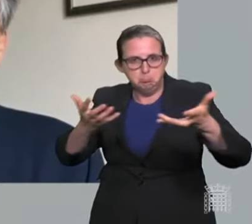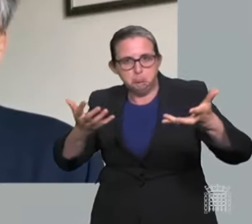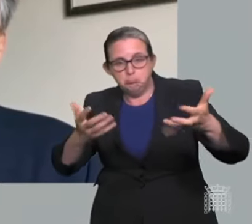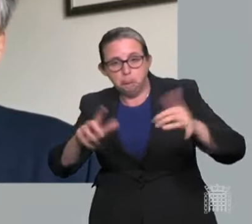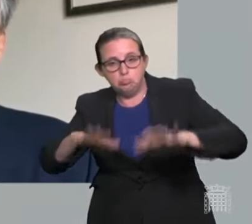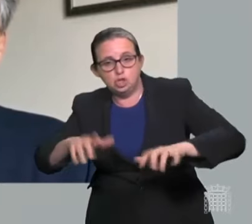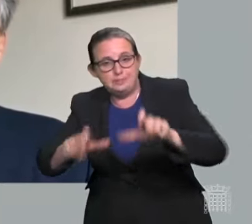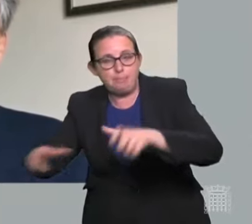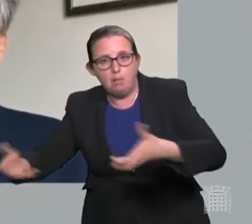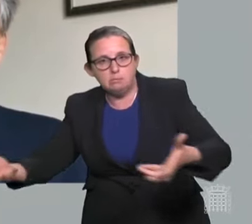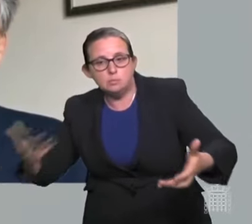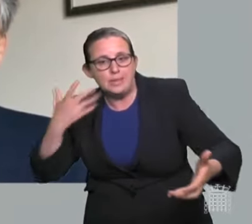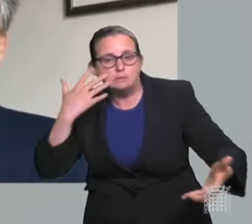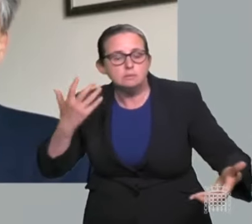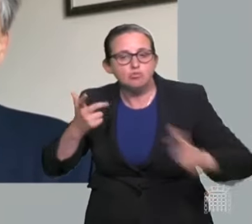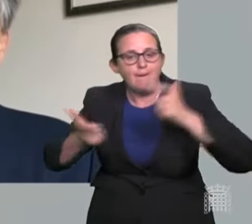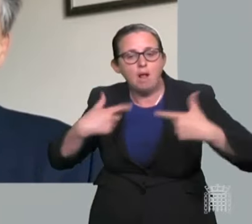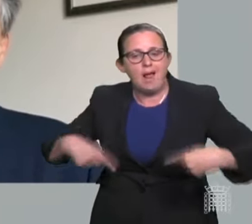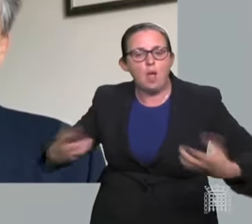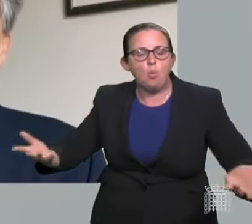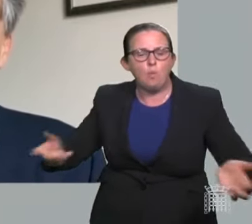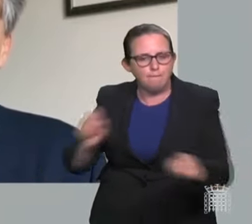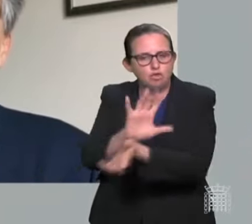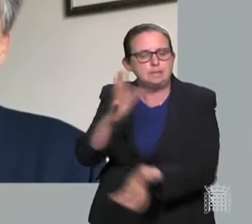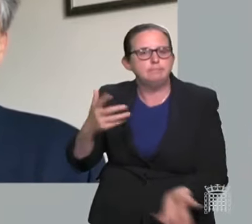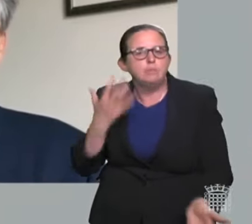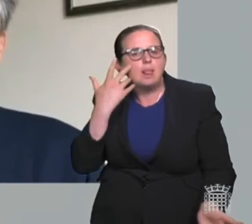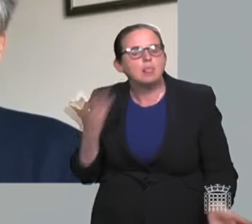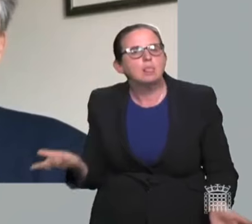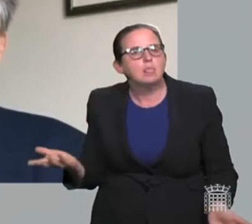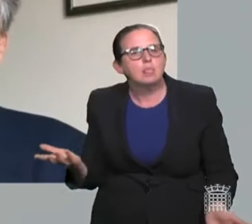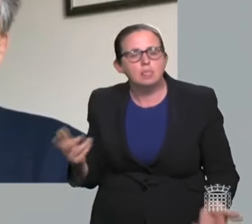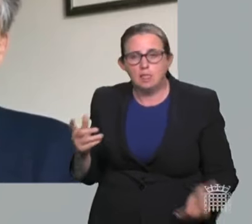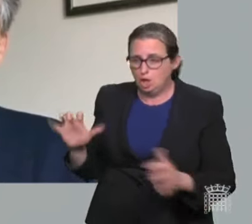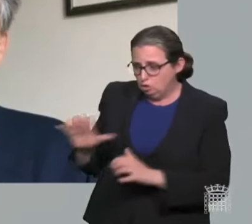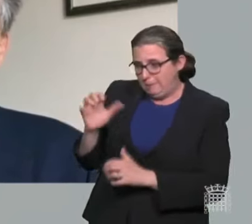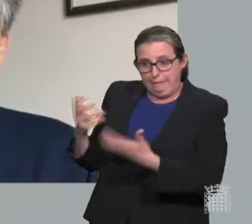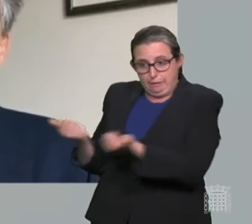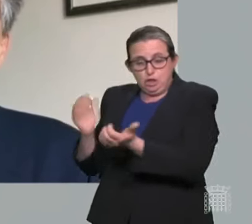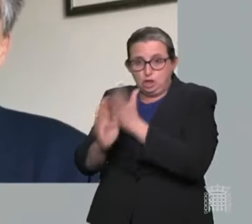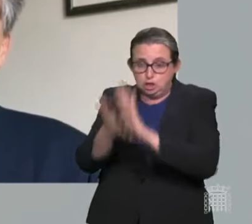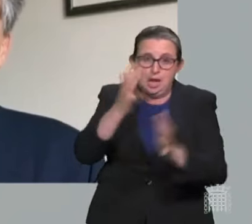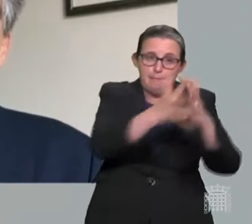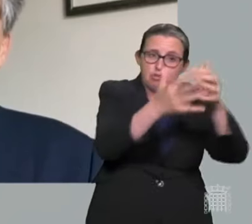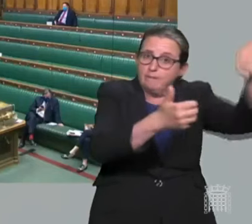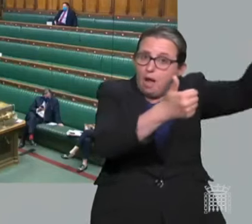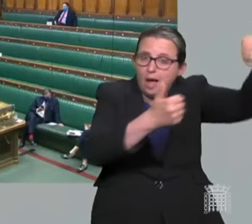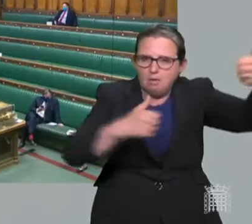holiday expect to receive the same freedoms back that other Europeans and Americans already enjoy?